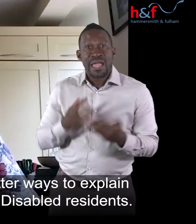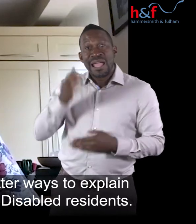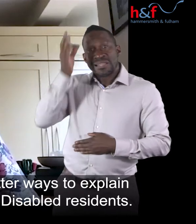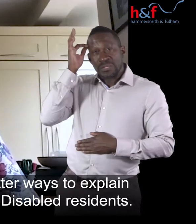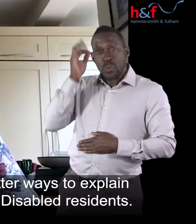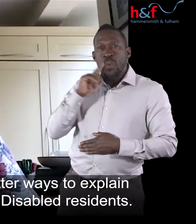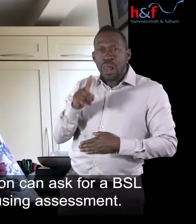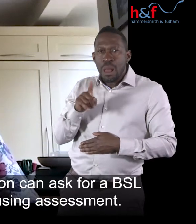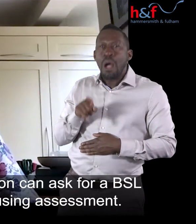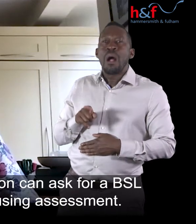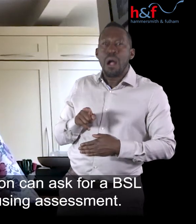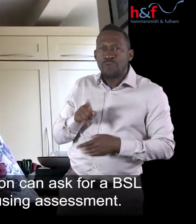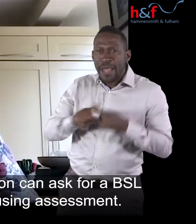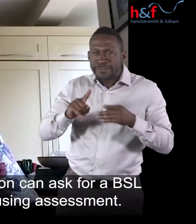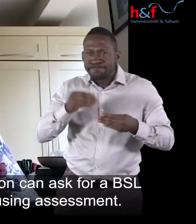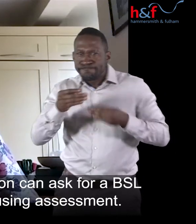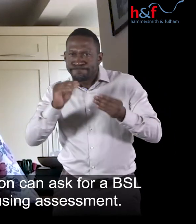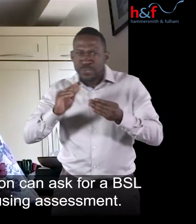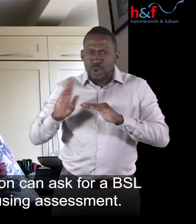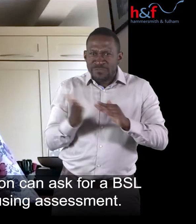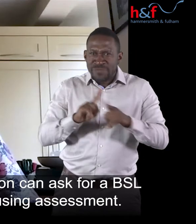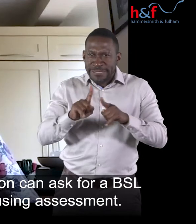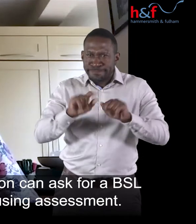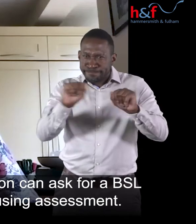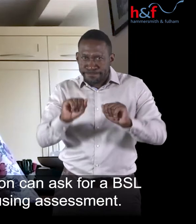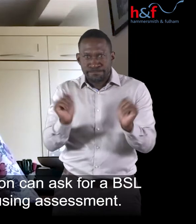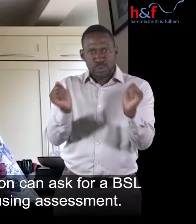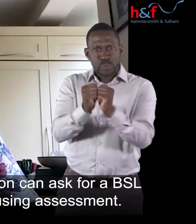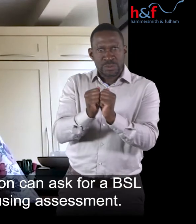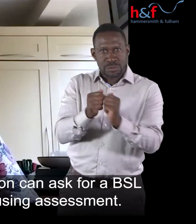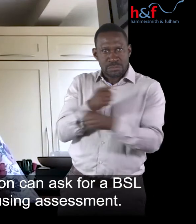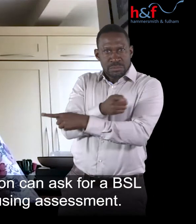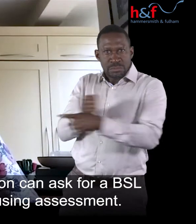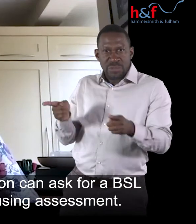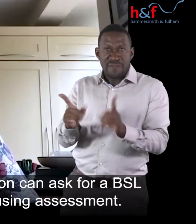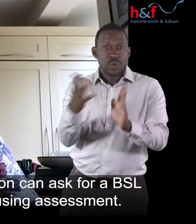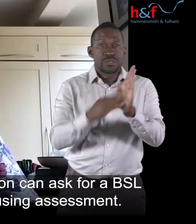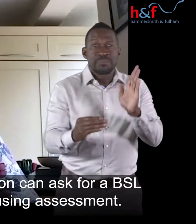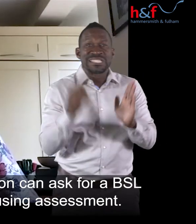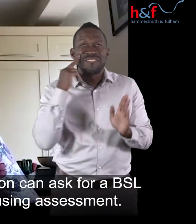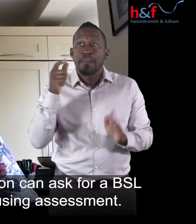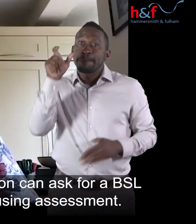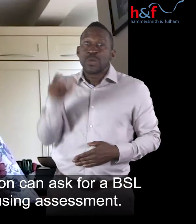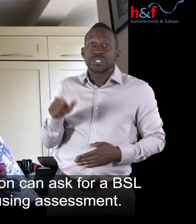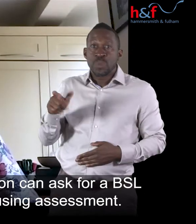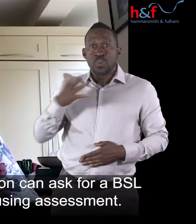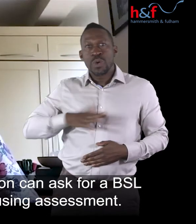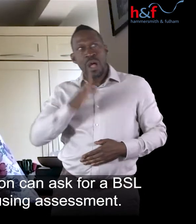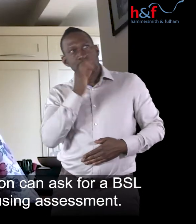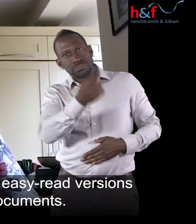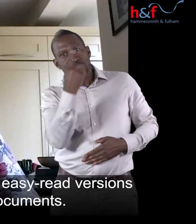disabled residents for disabled example, a deaf person can ask for a BSL interpreter for their housing setting.